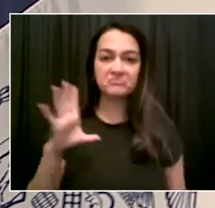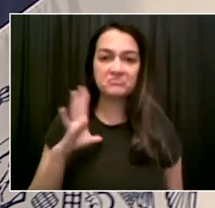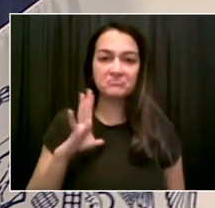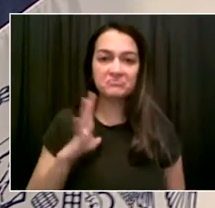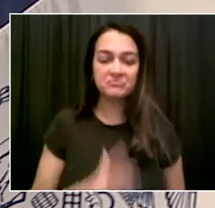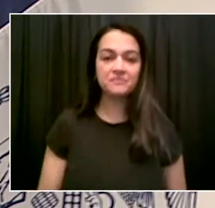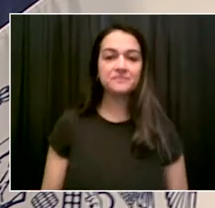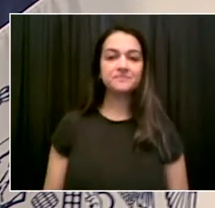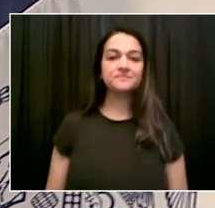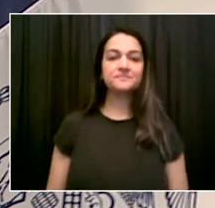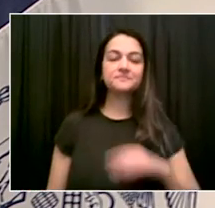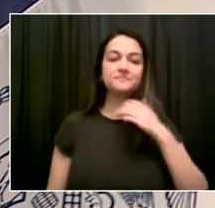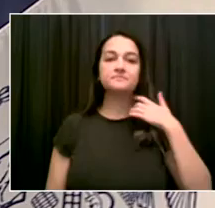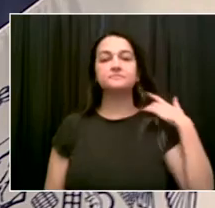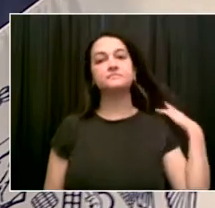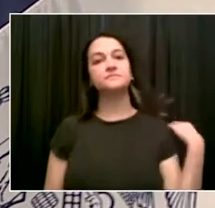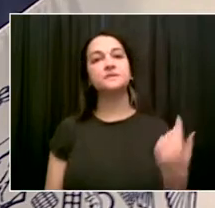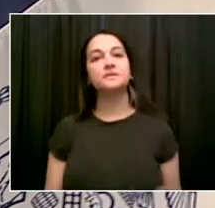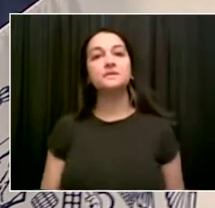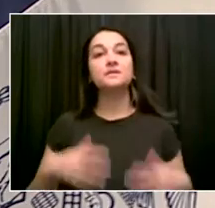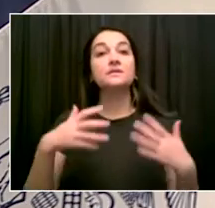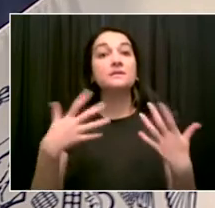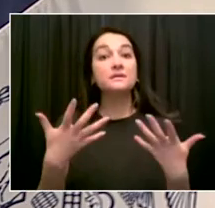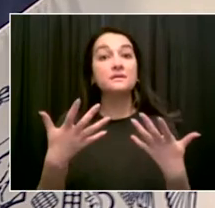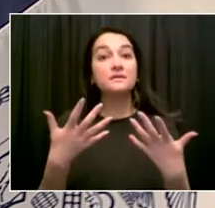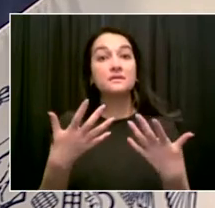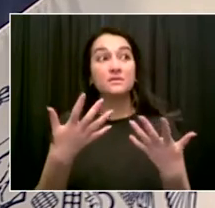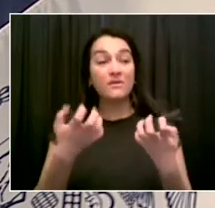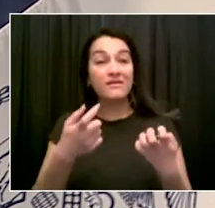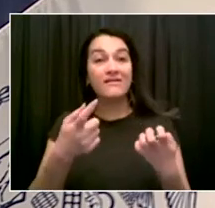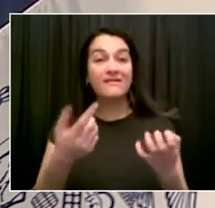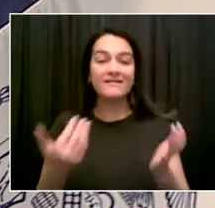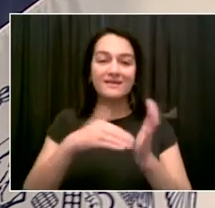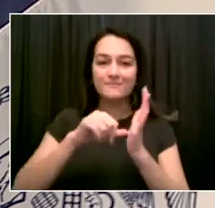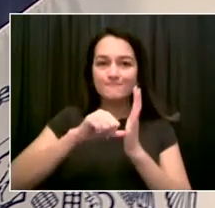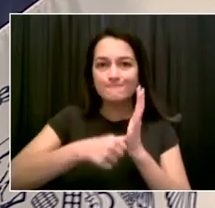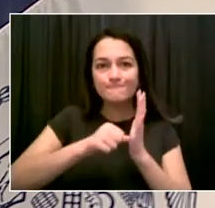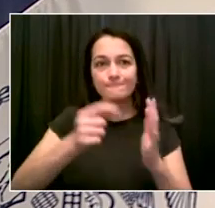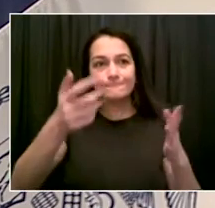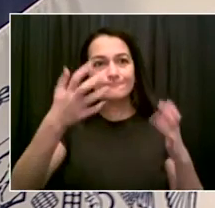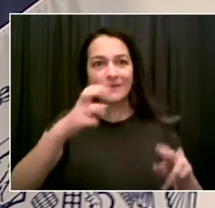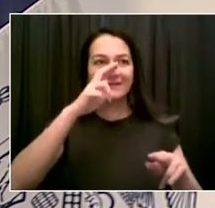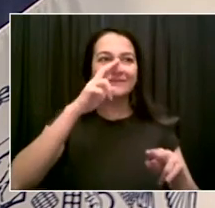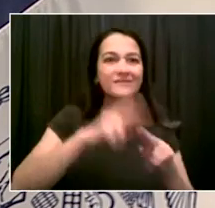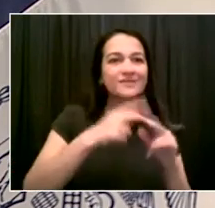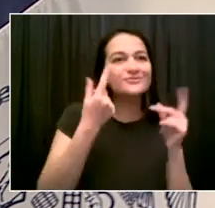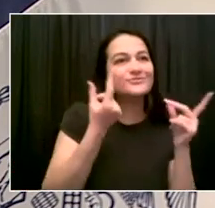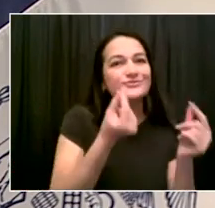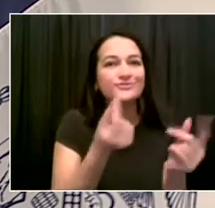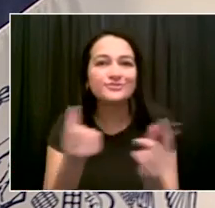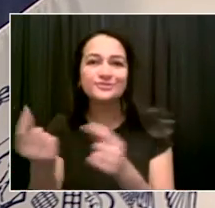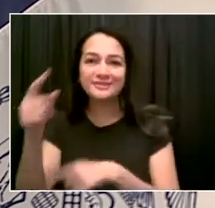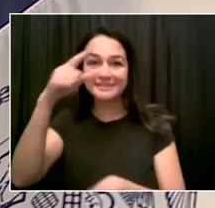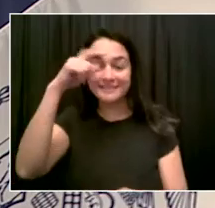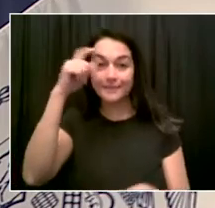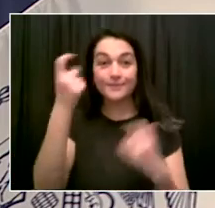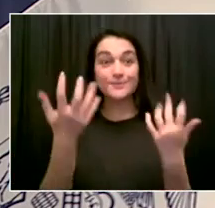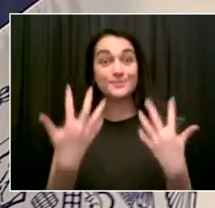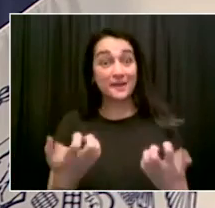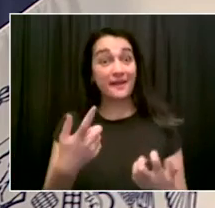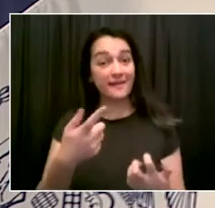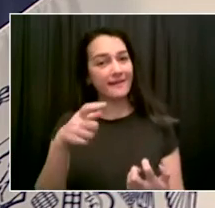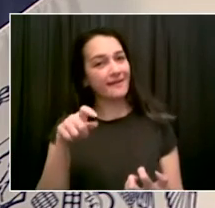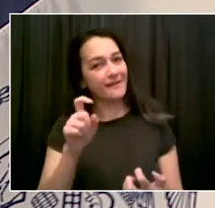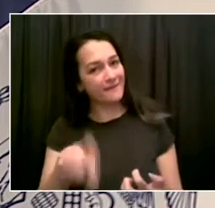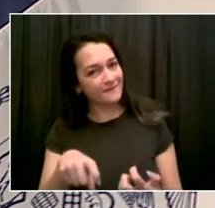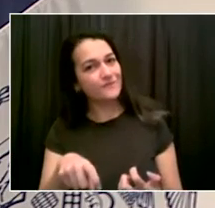to enjoy everything great in this summer of New York City? Go get vaccinated. It will do for you so many things. It will make your life better. It